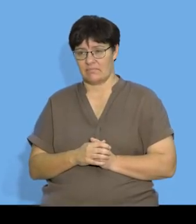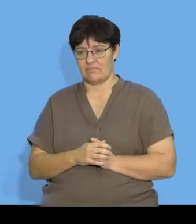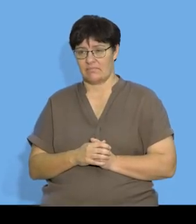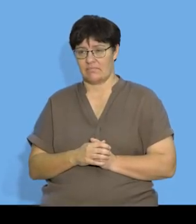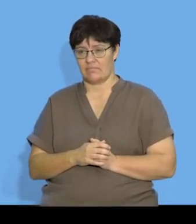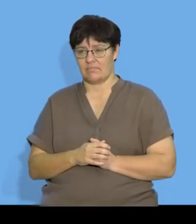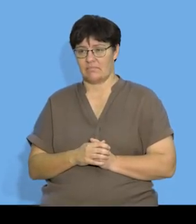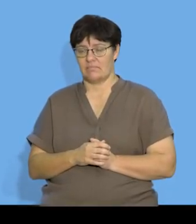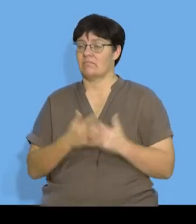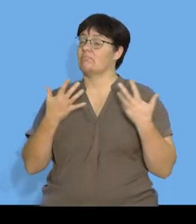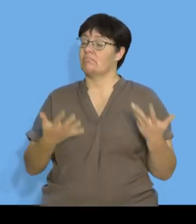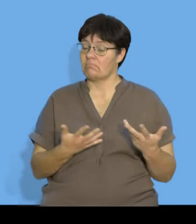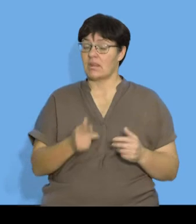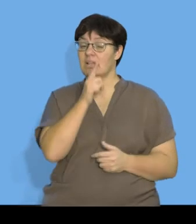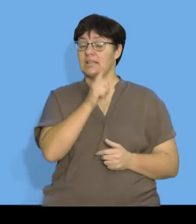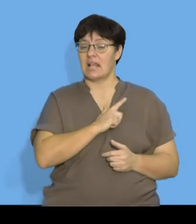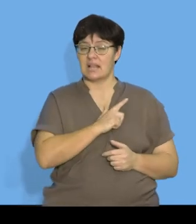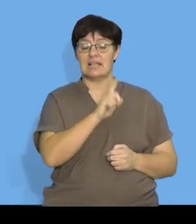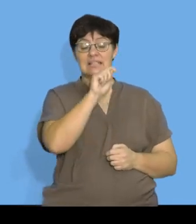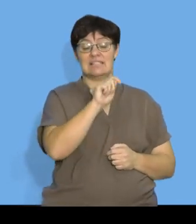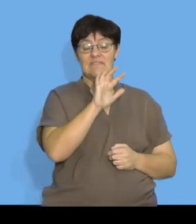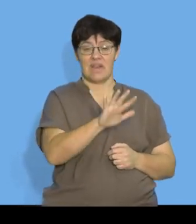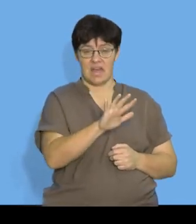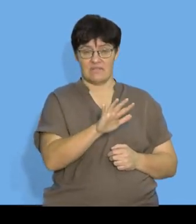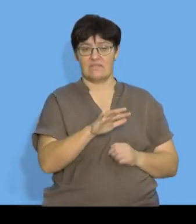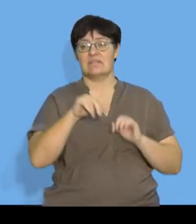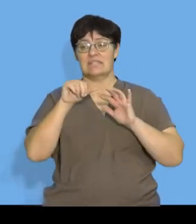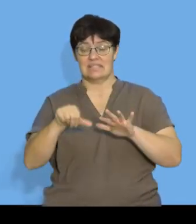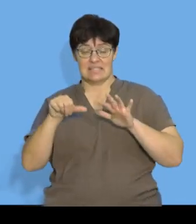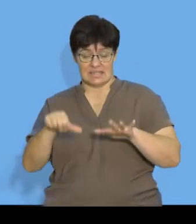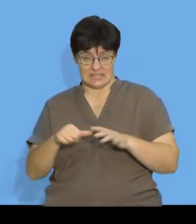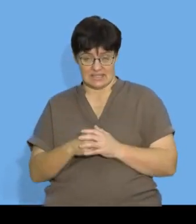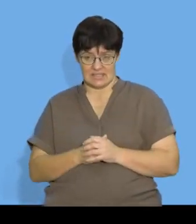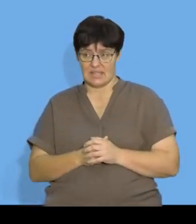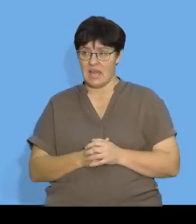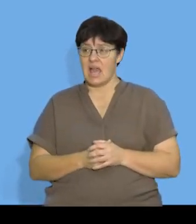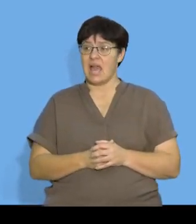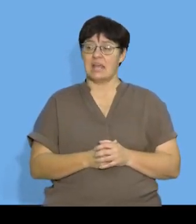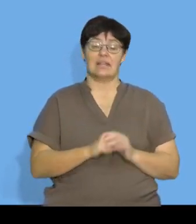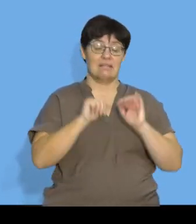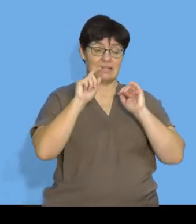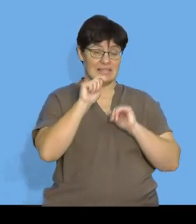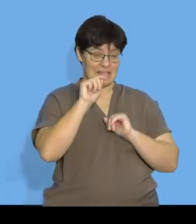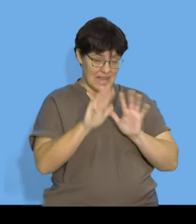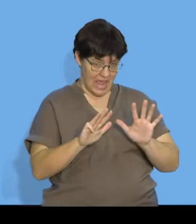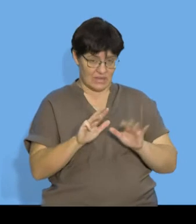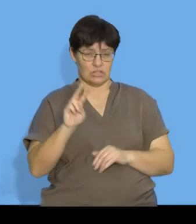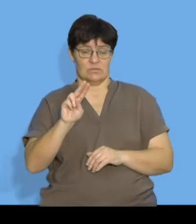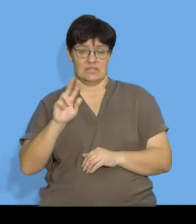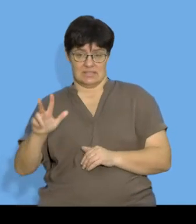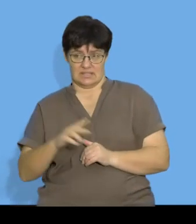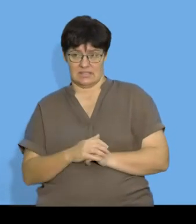so we've been told that T5 is 16 and that the ninth term is 28 I'm going to